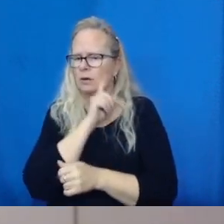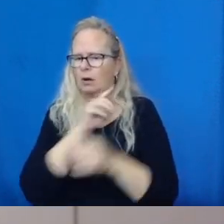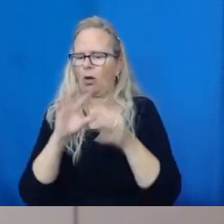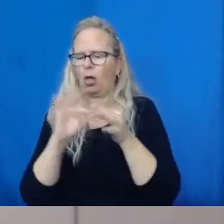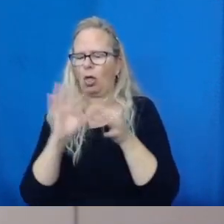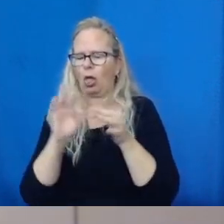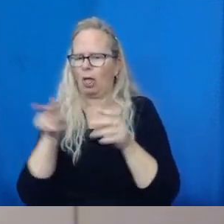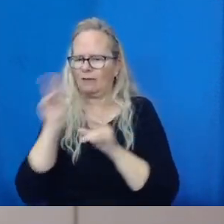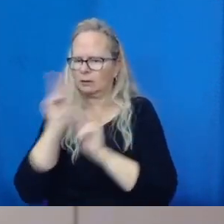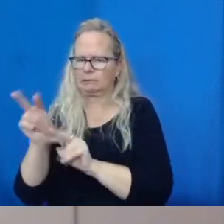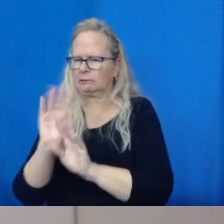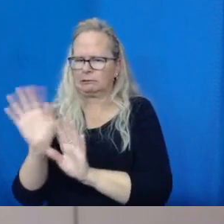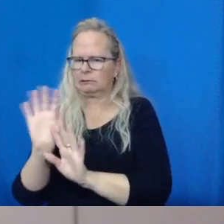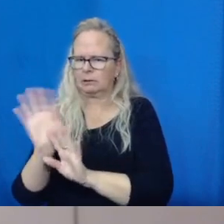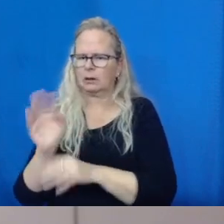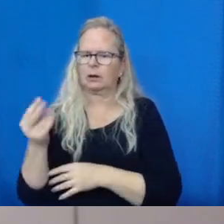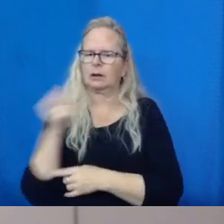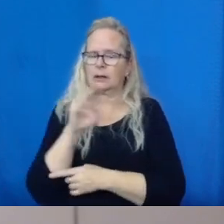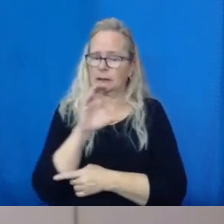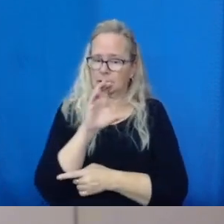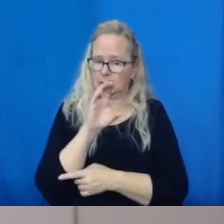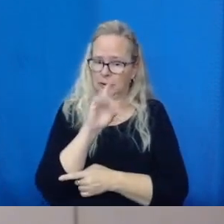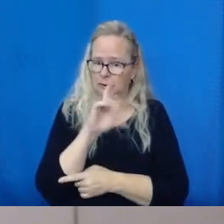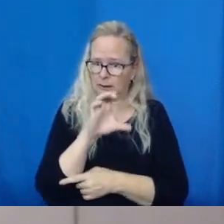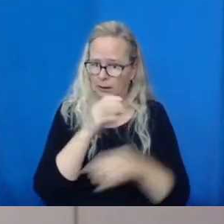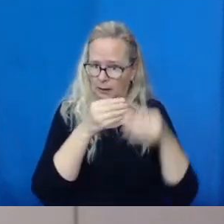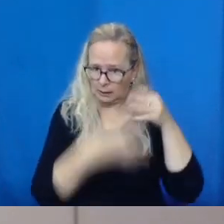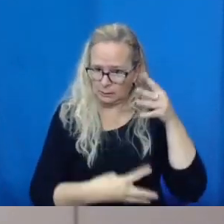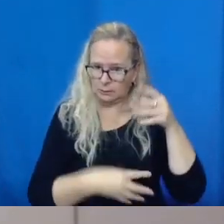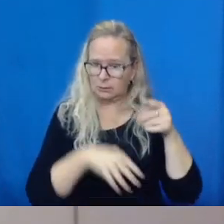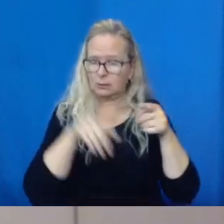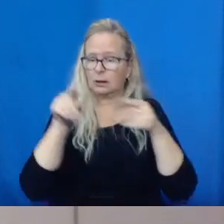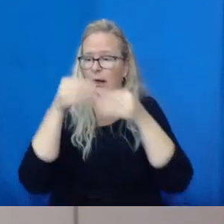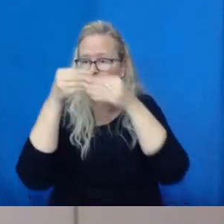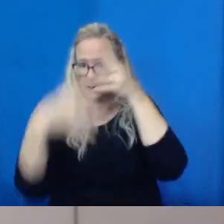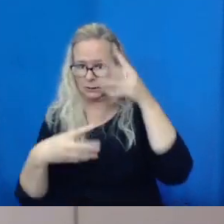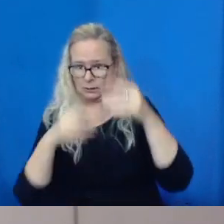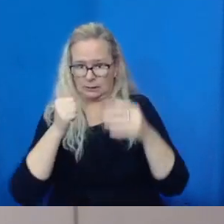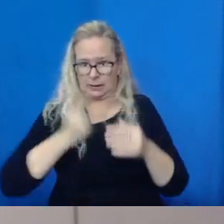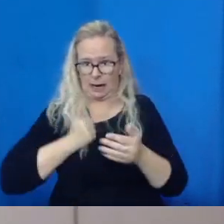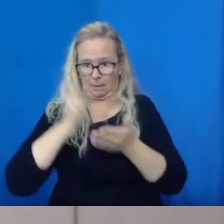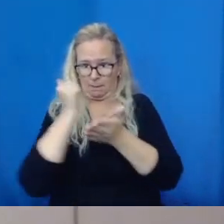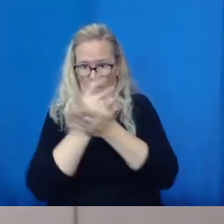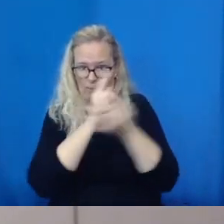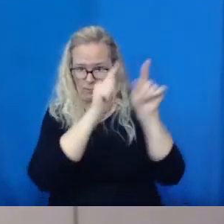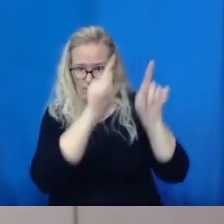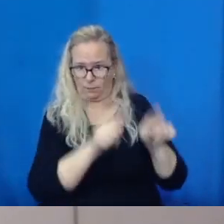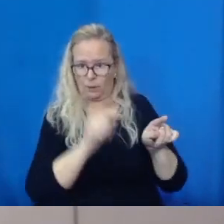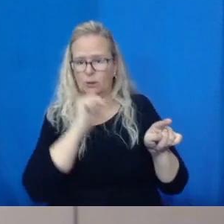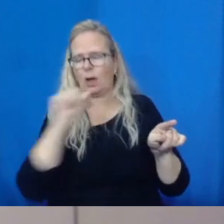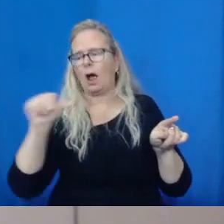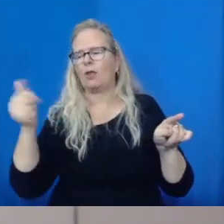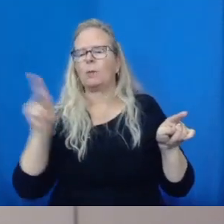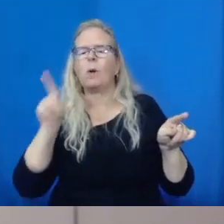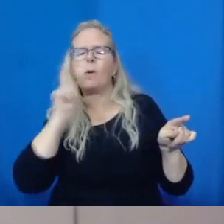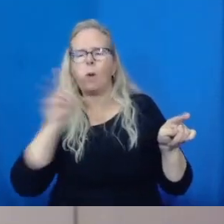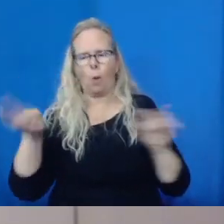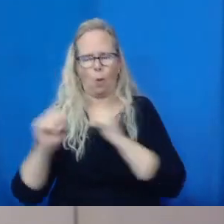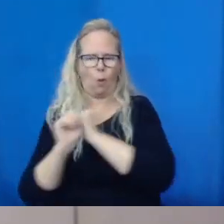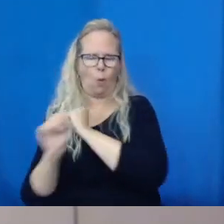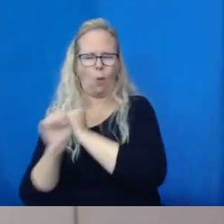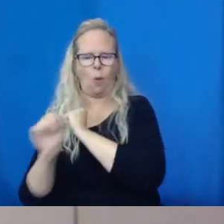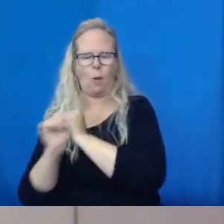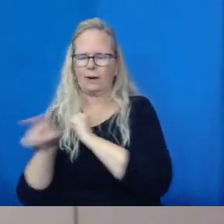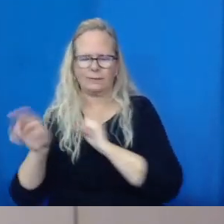talked about to avoid the counterfeit ones, then you know they're better. So we can probably link that up somewhere. It's got a lot of good options.